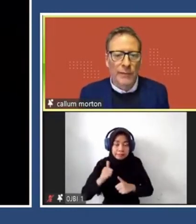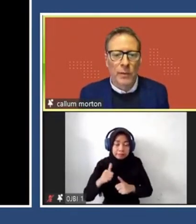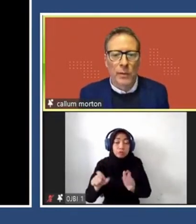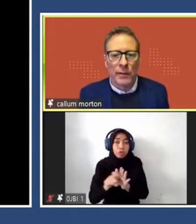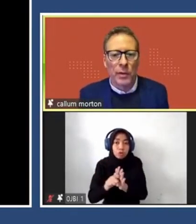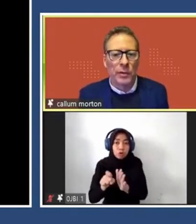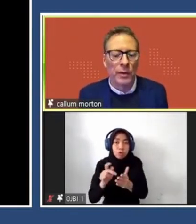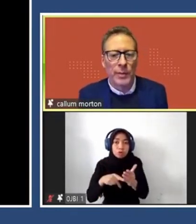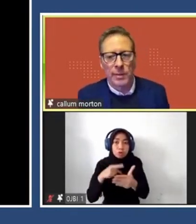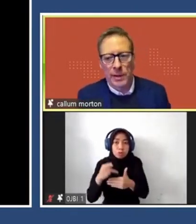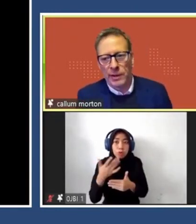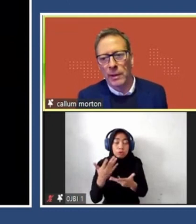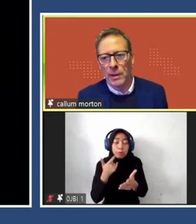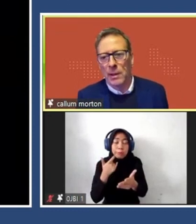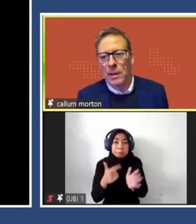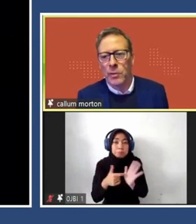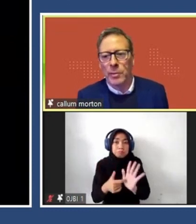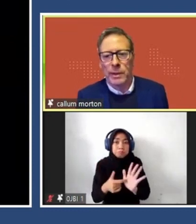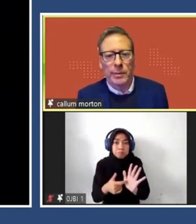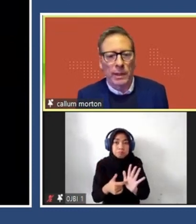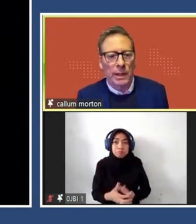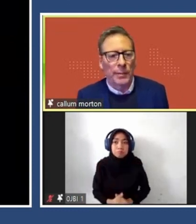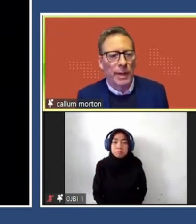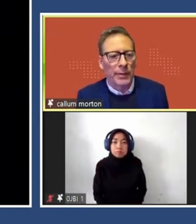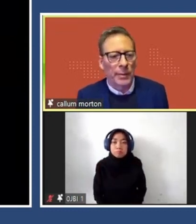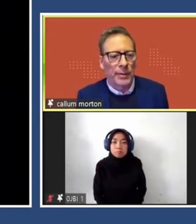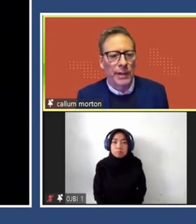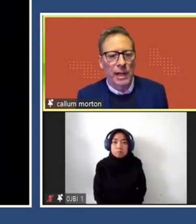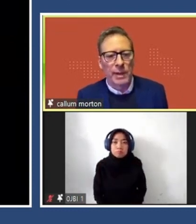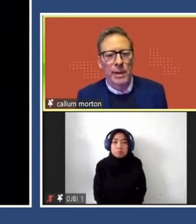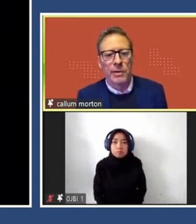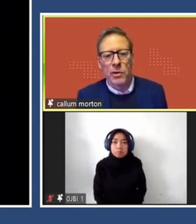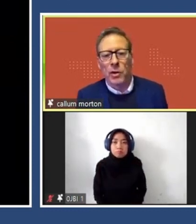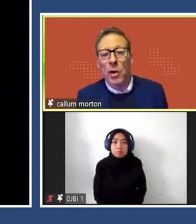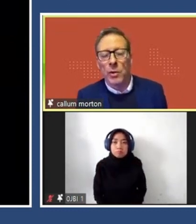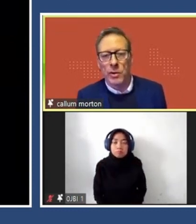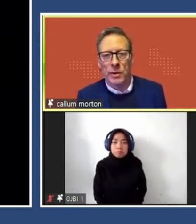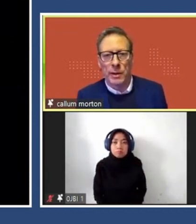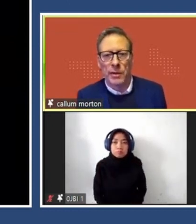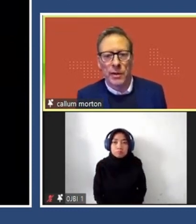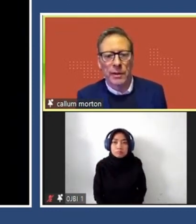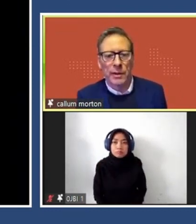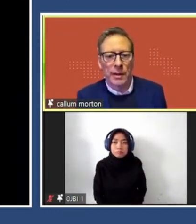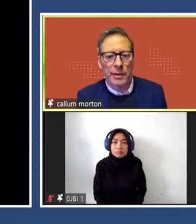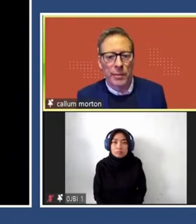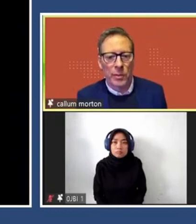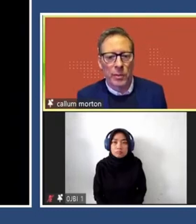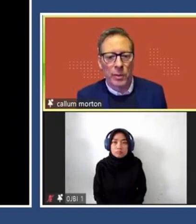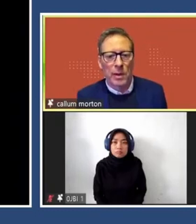I don't know if many of you have heard of Back to Back Theatre. I'll talk a little bit about them. They're a theatre company based in Geelong, which is a